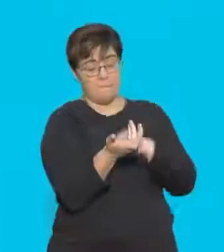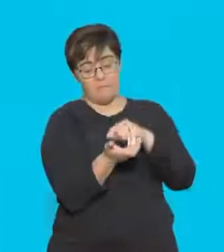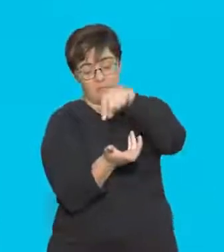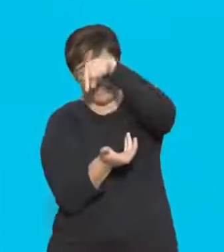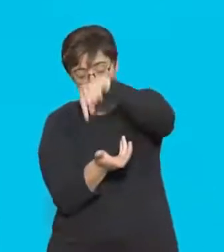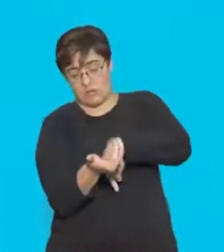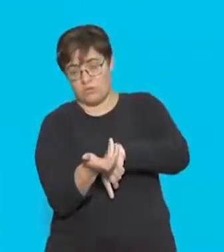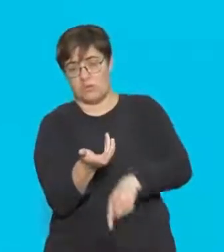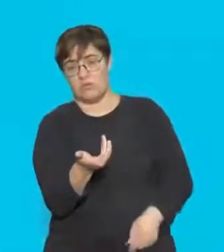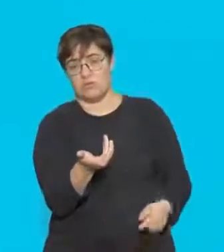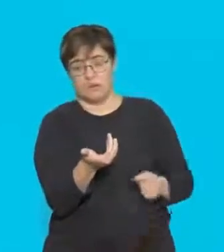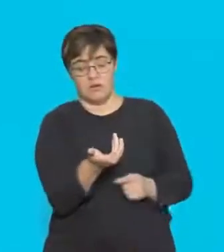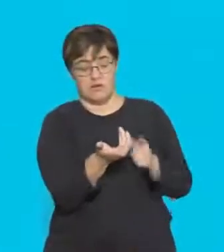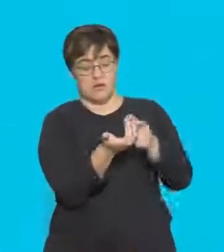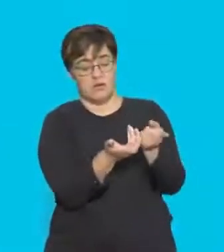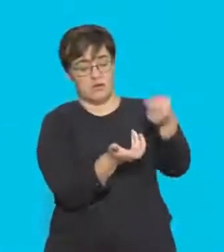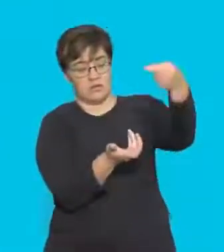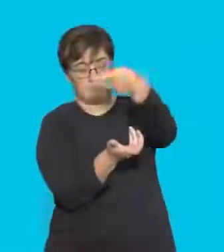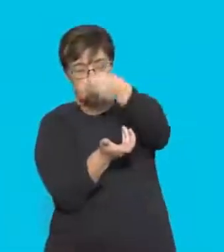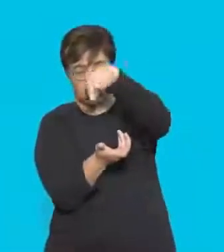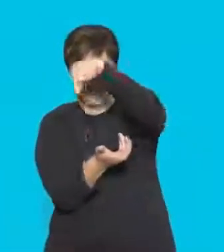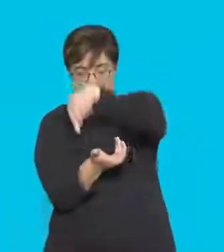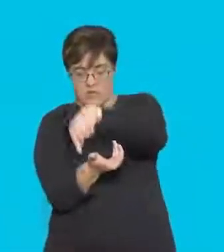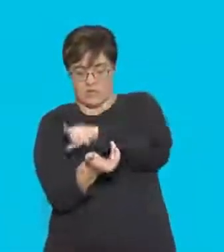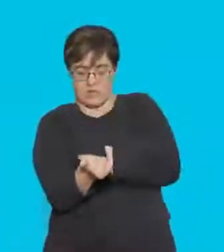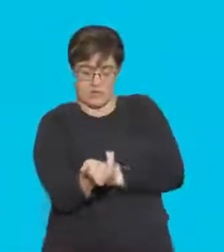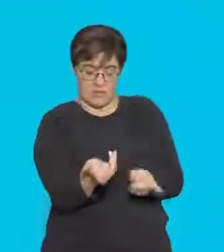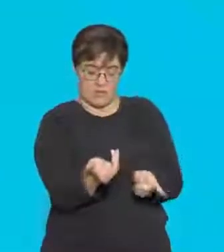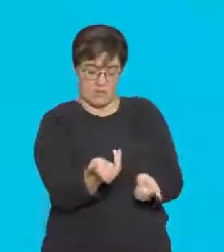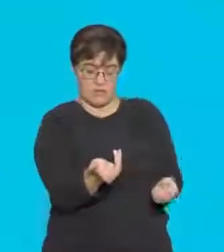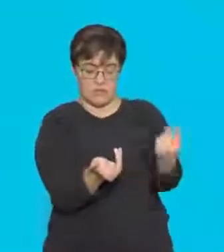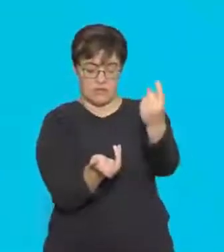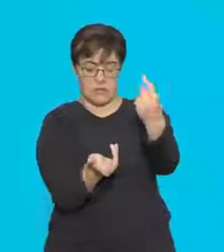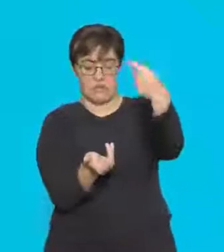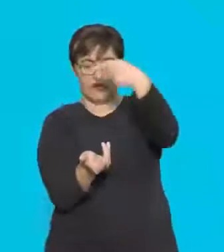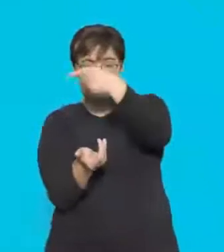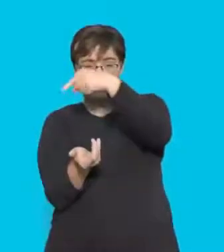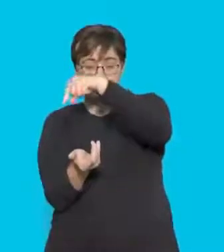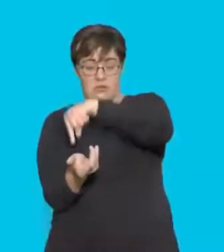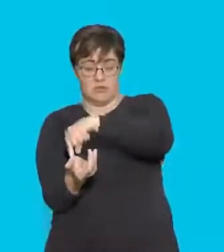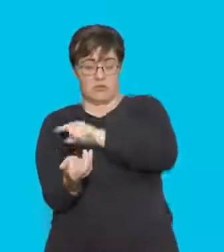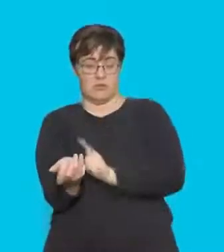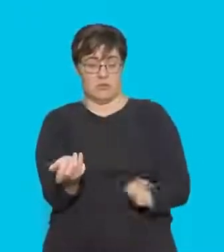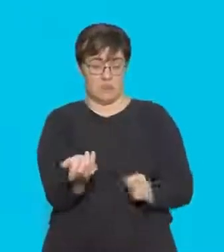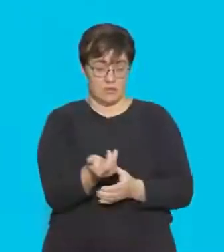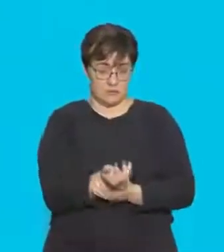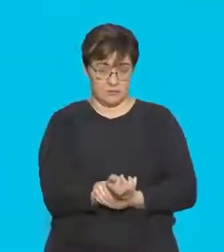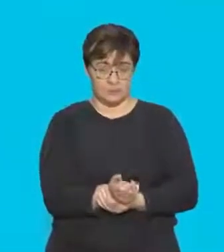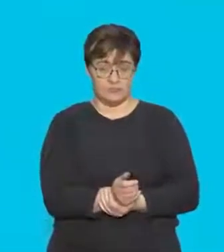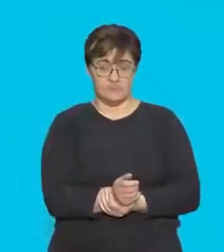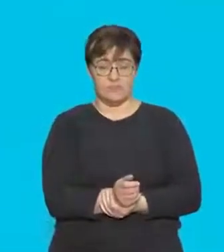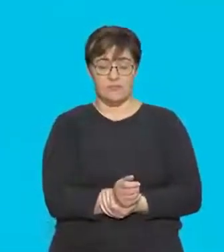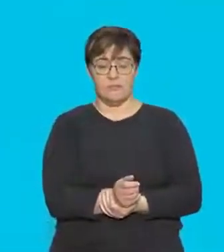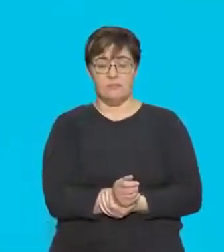and over here they're going sideways. And if I change my direction, and I'm moving to this side, they'd be going